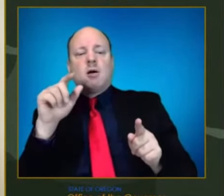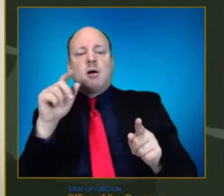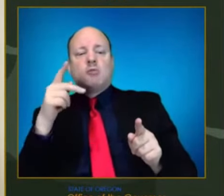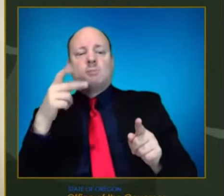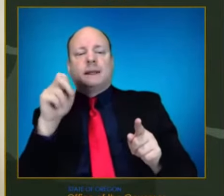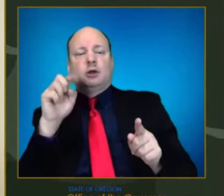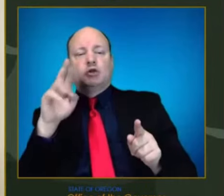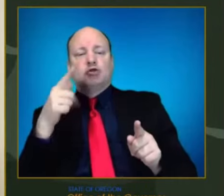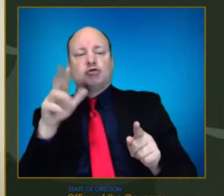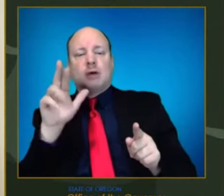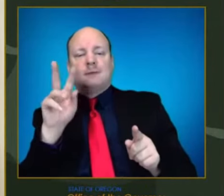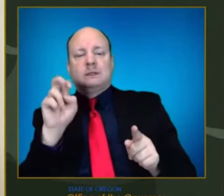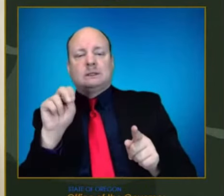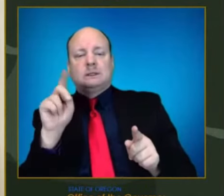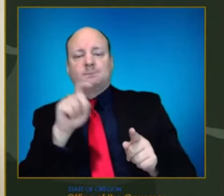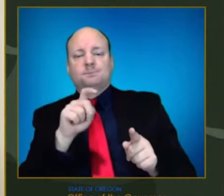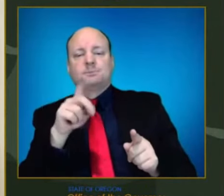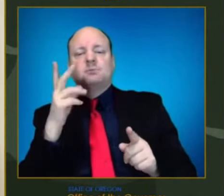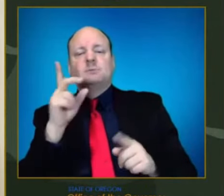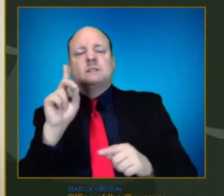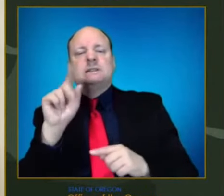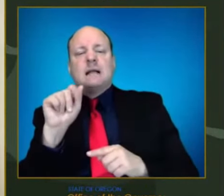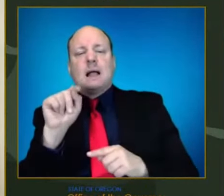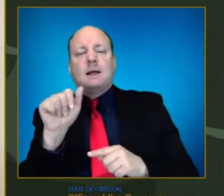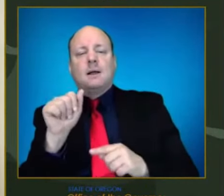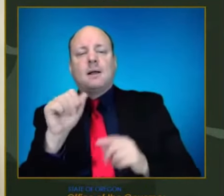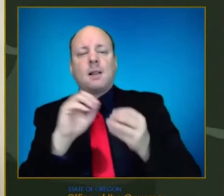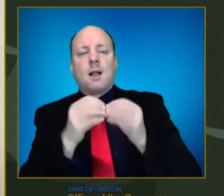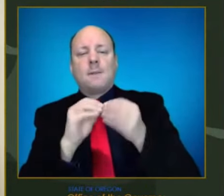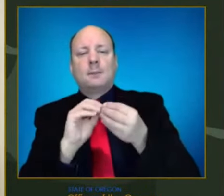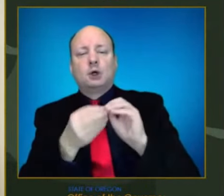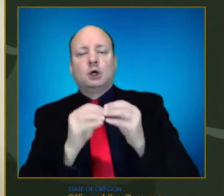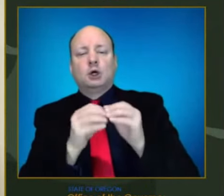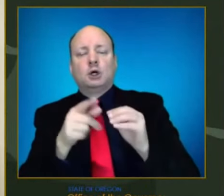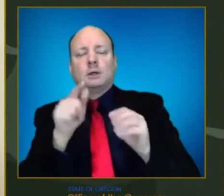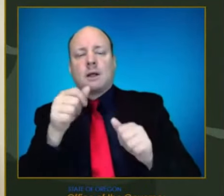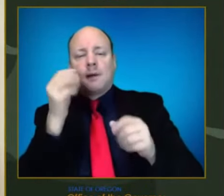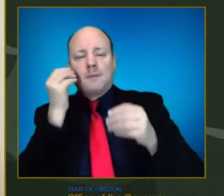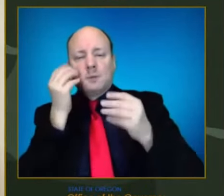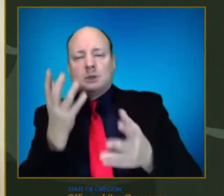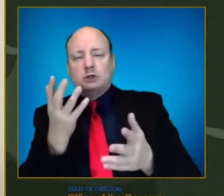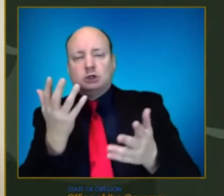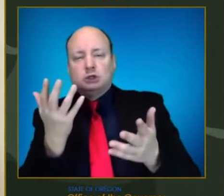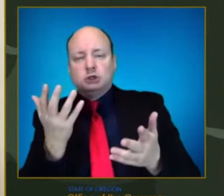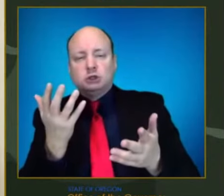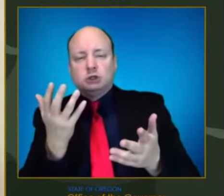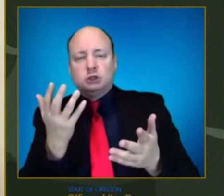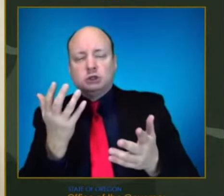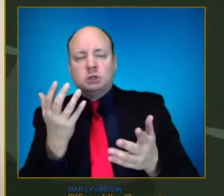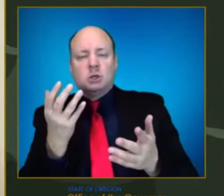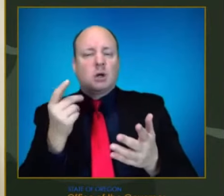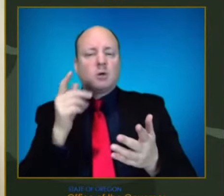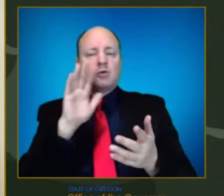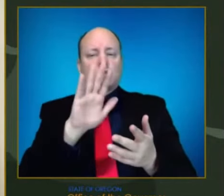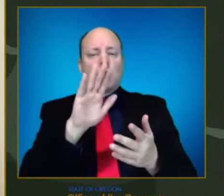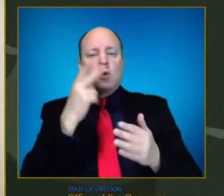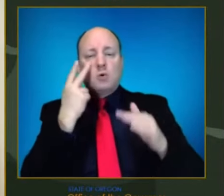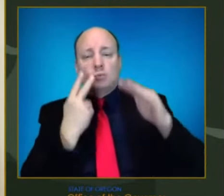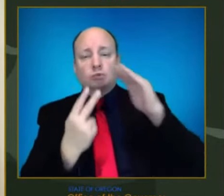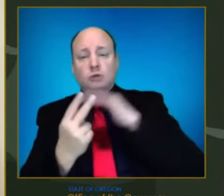or information you got the cost of projection to basically double in the last 24 hours.